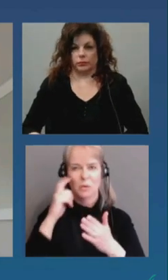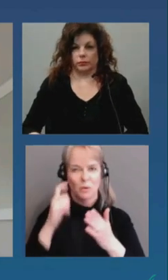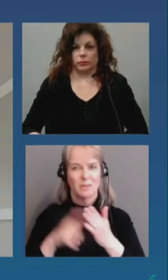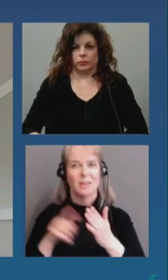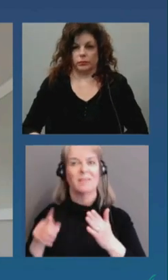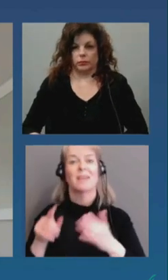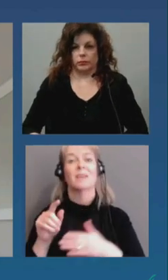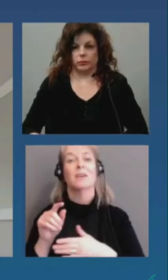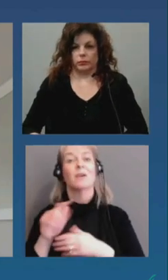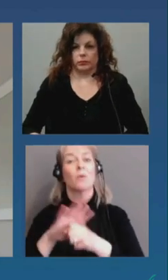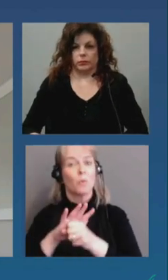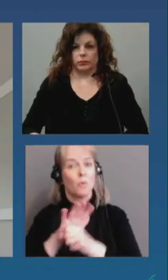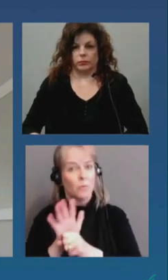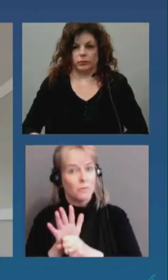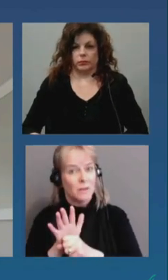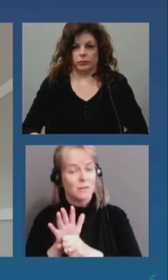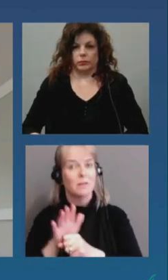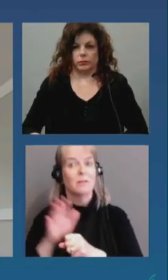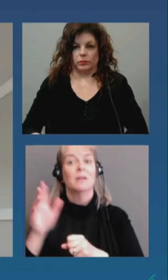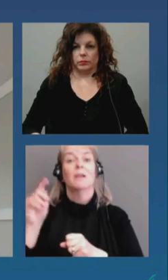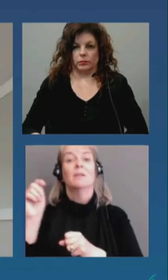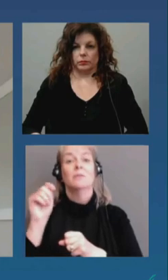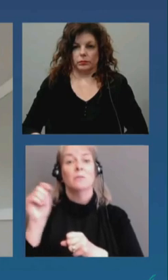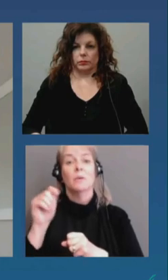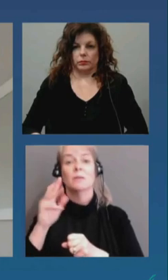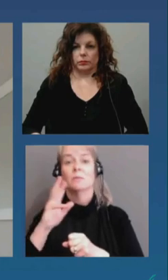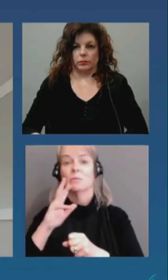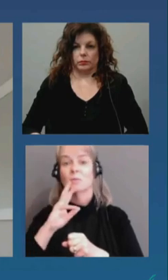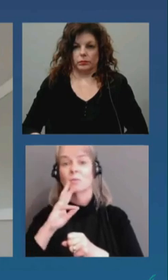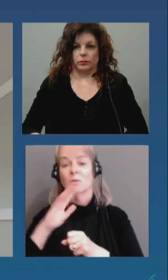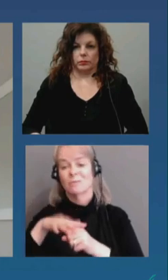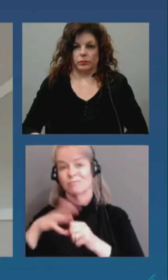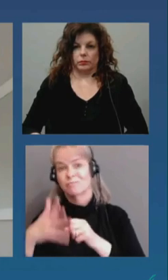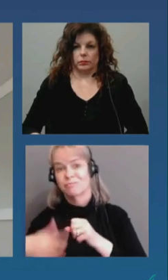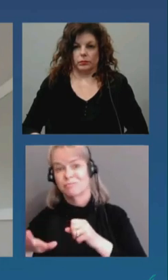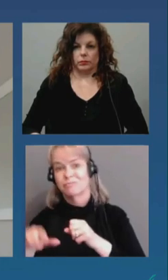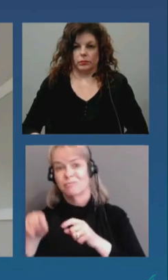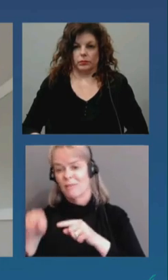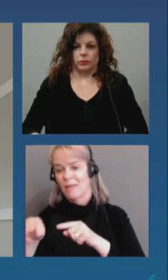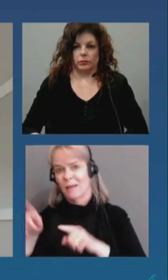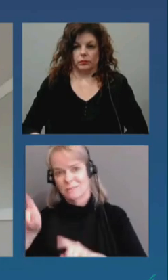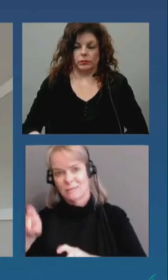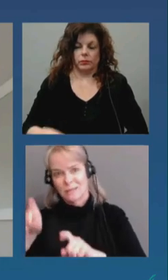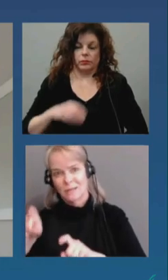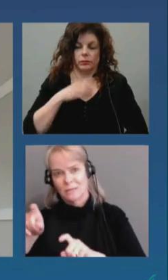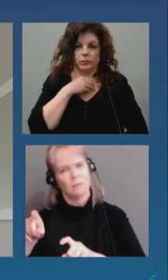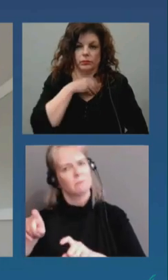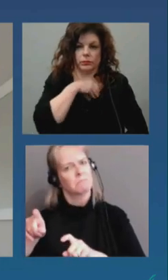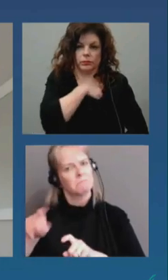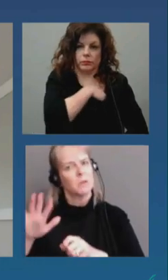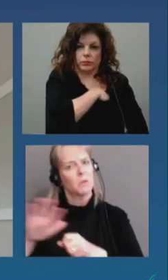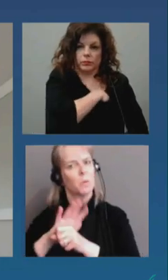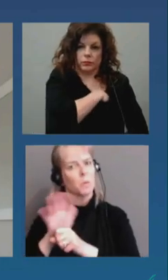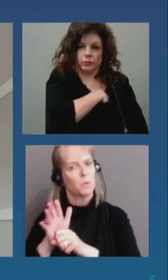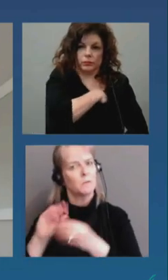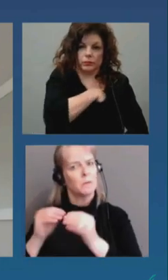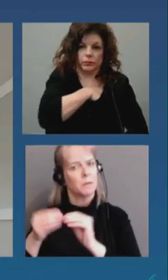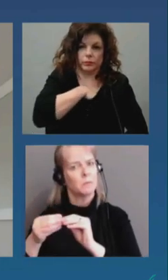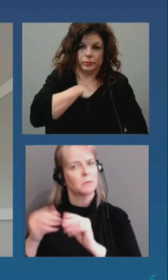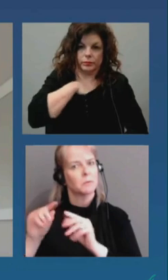i mean is it a good is it good news because i mean the cases in the city are still really high